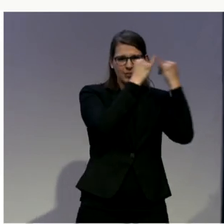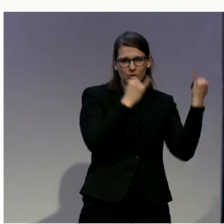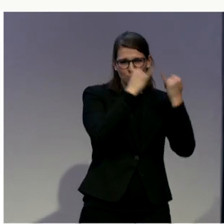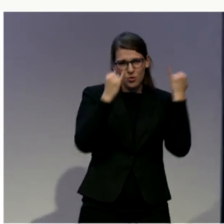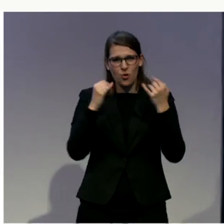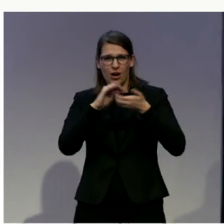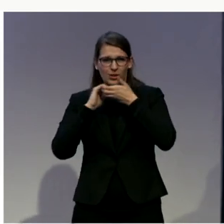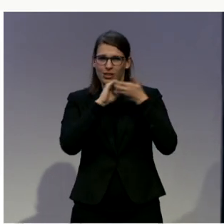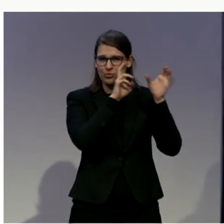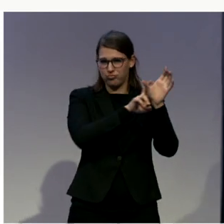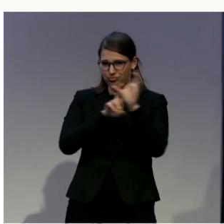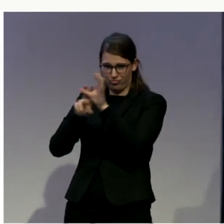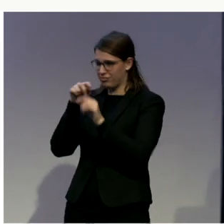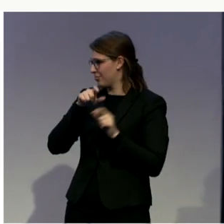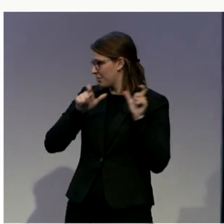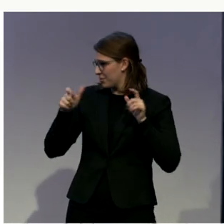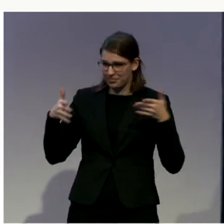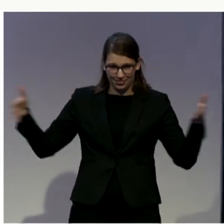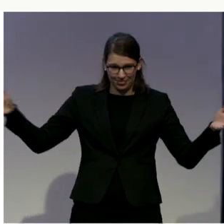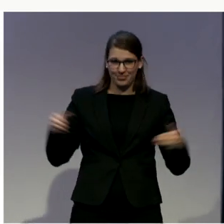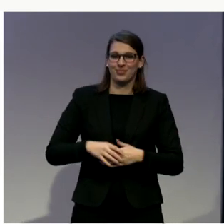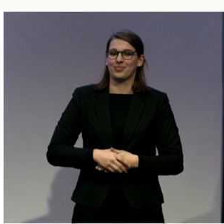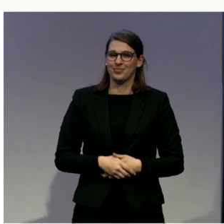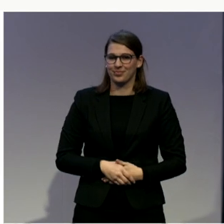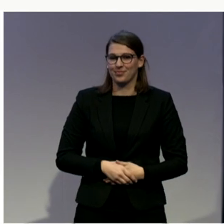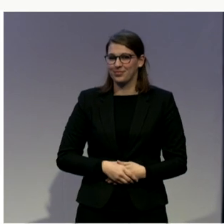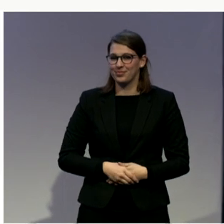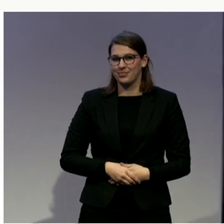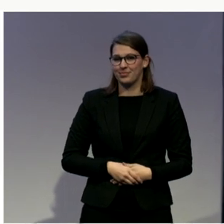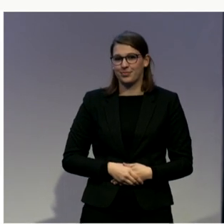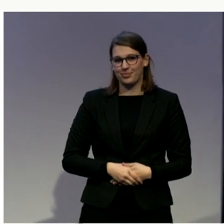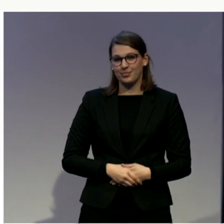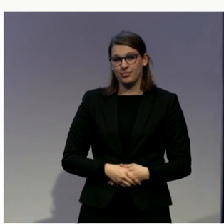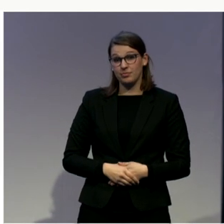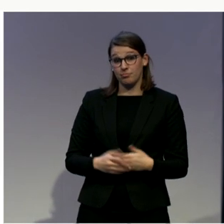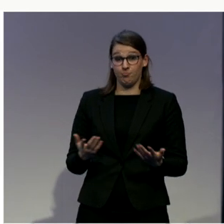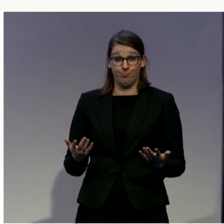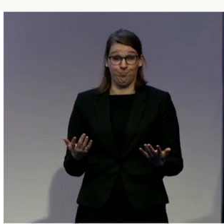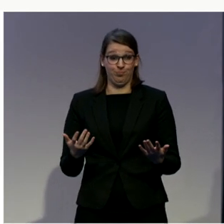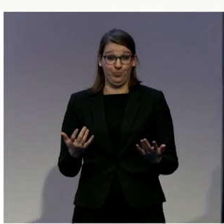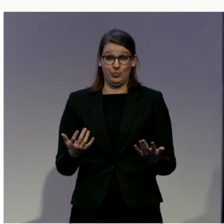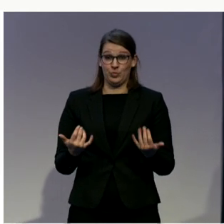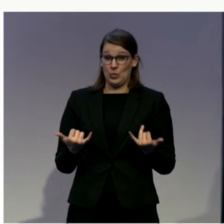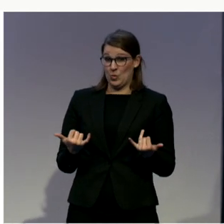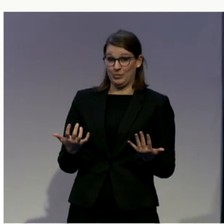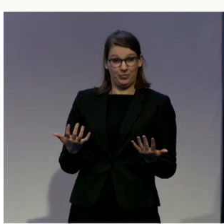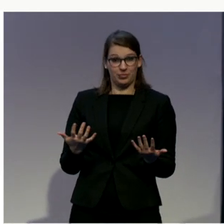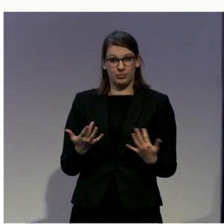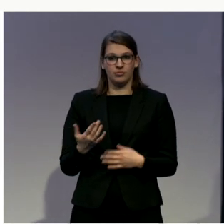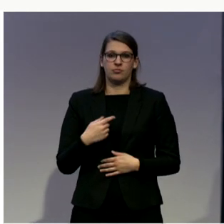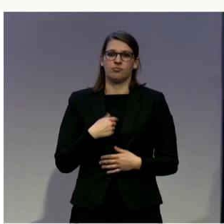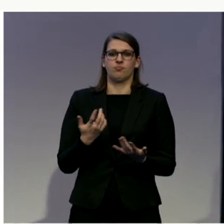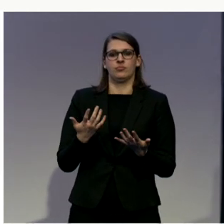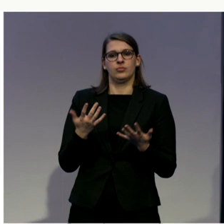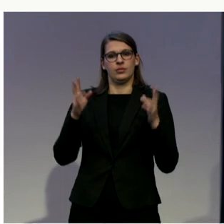I do not come here today doing some work already in this area with Lena